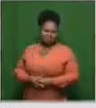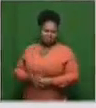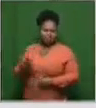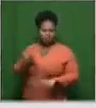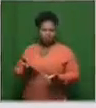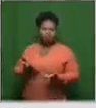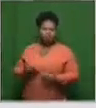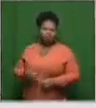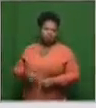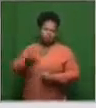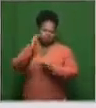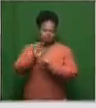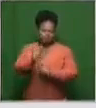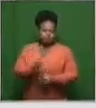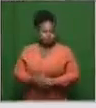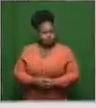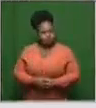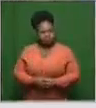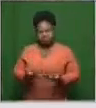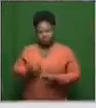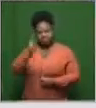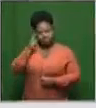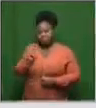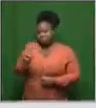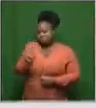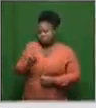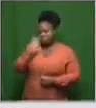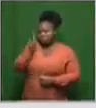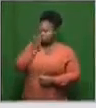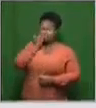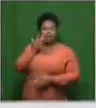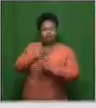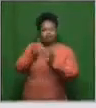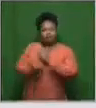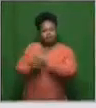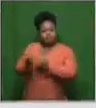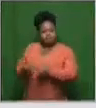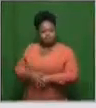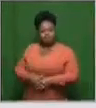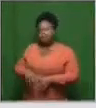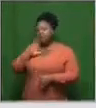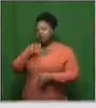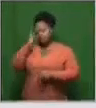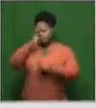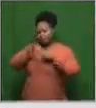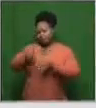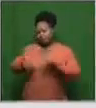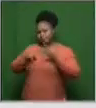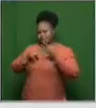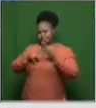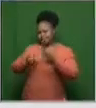cut a long story short, I mean, is it too soon? And that I ask you, Dr. Mpachele, a professor, I should say.